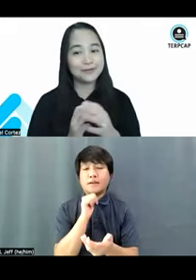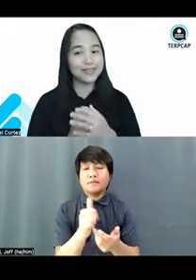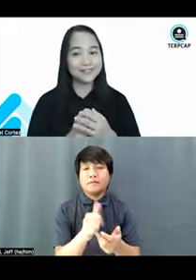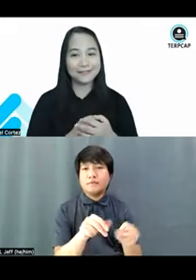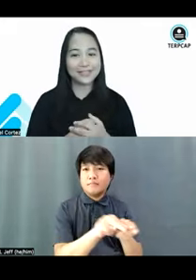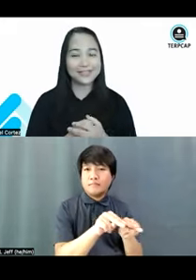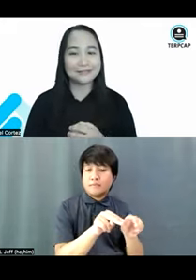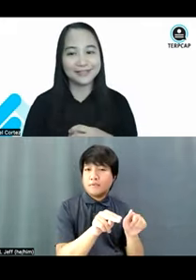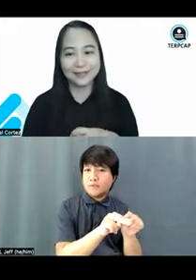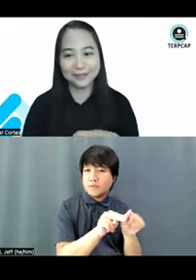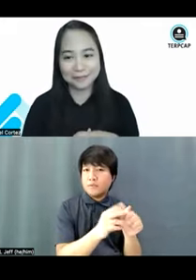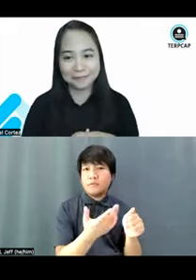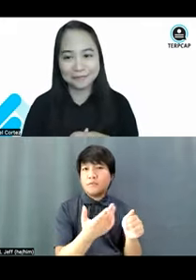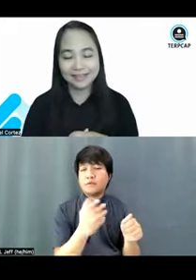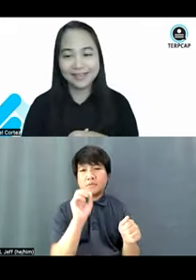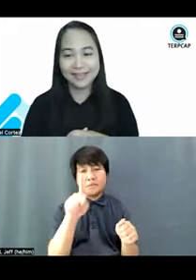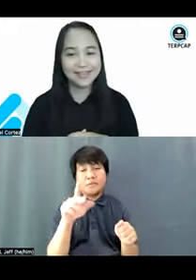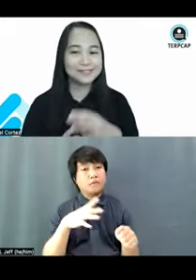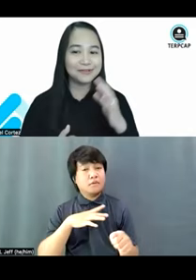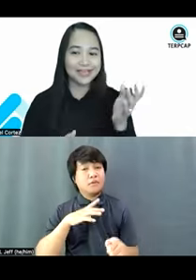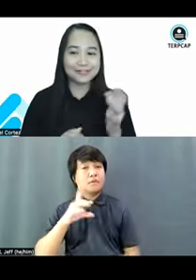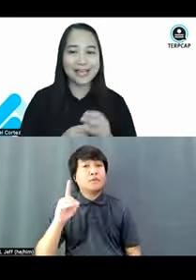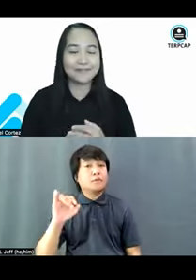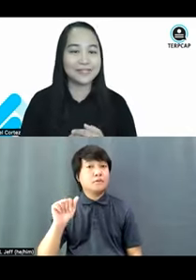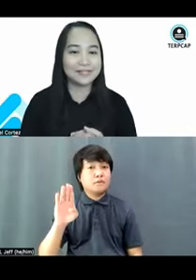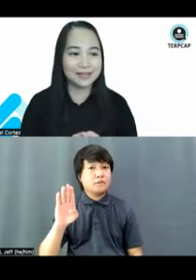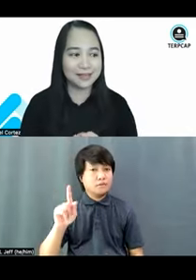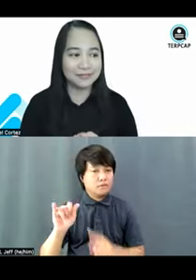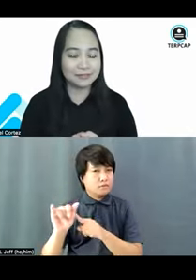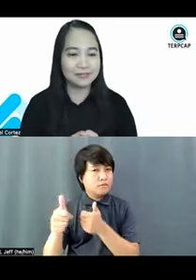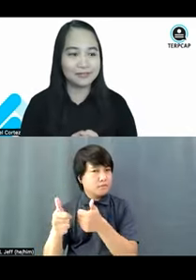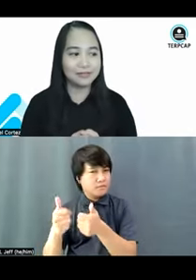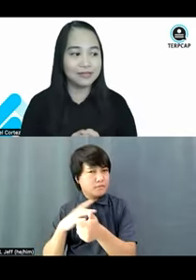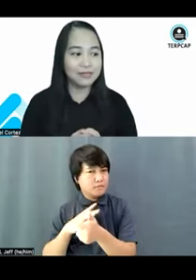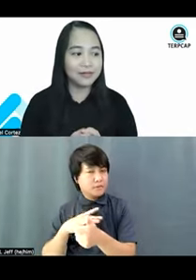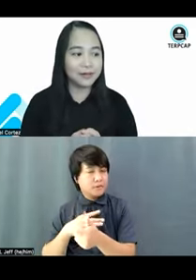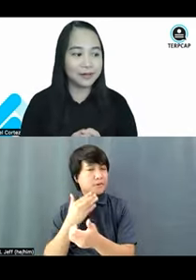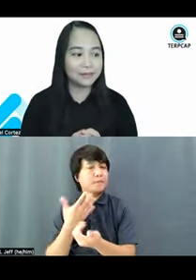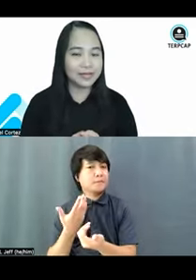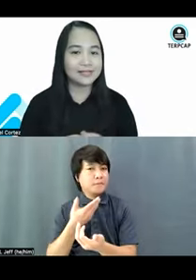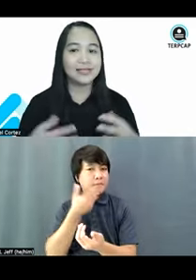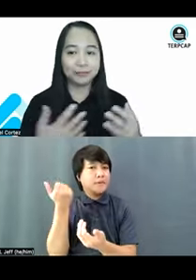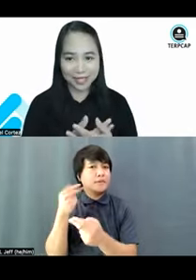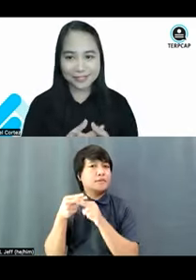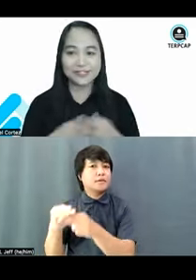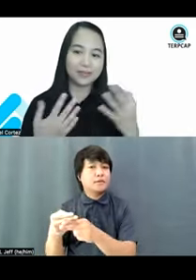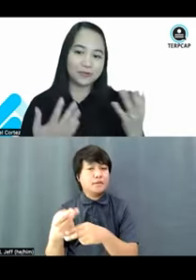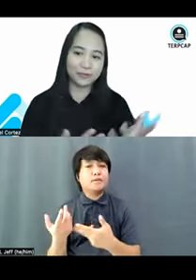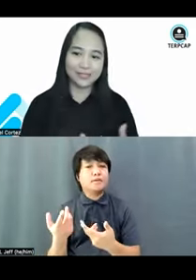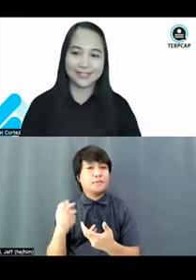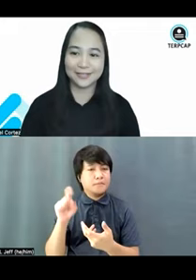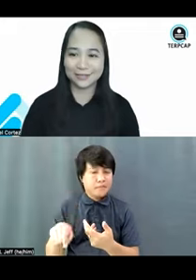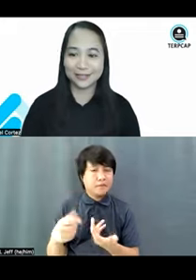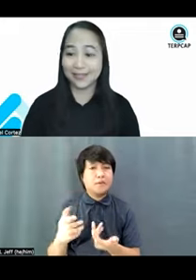Hey, it's okay to have a disability. Hey, it's okay to have this, to embrace your